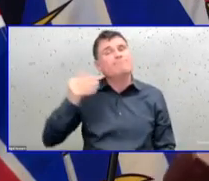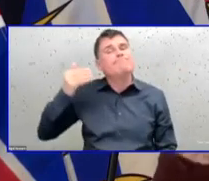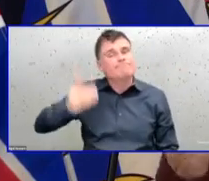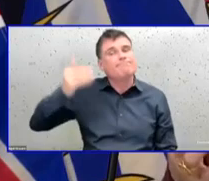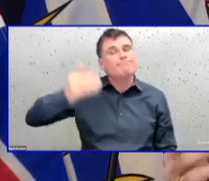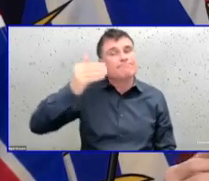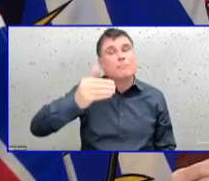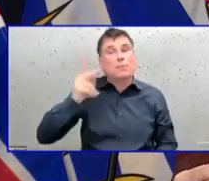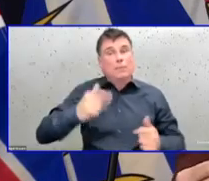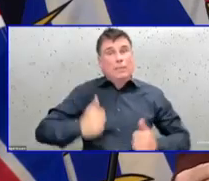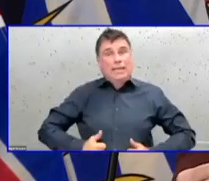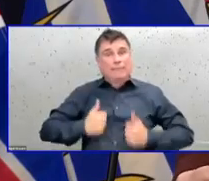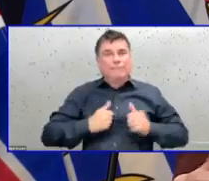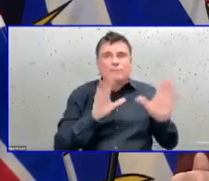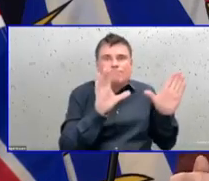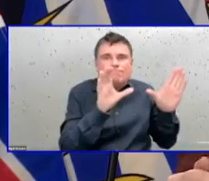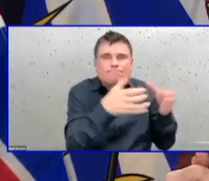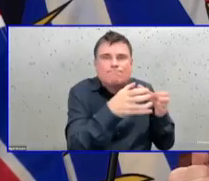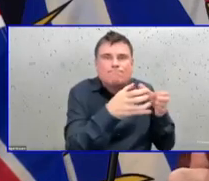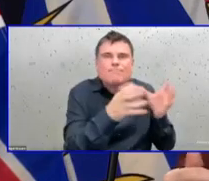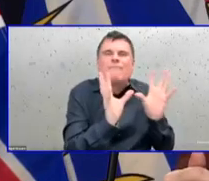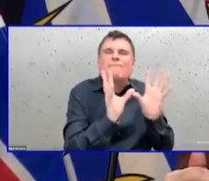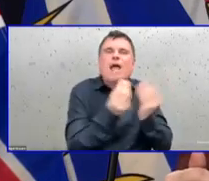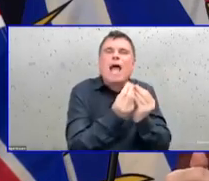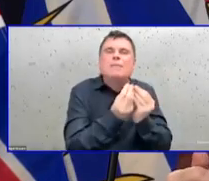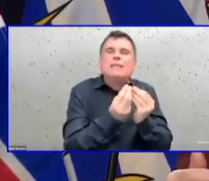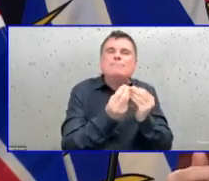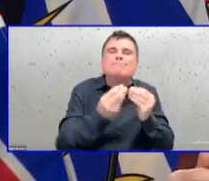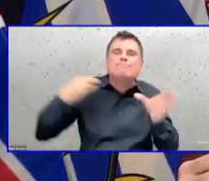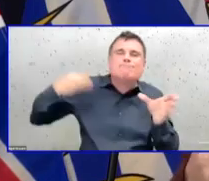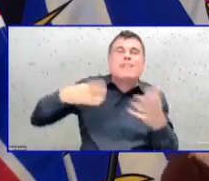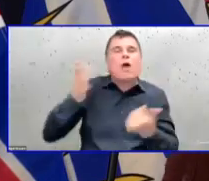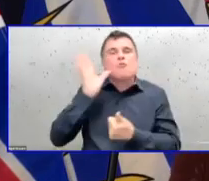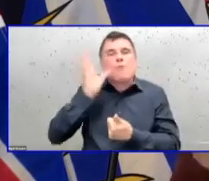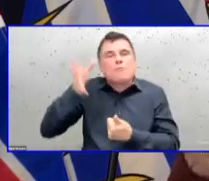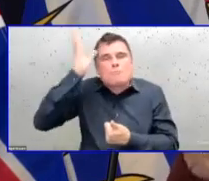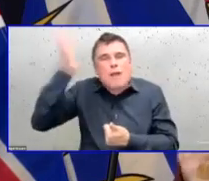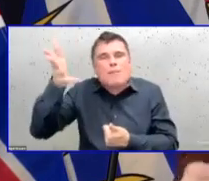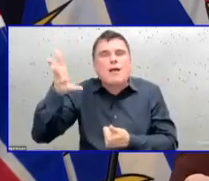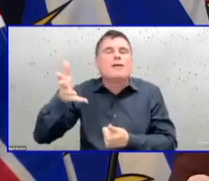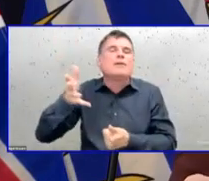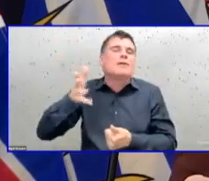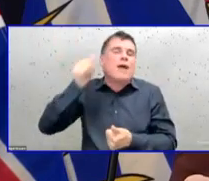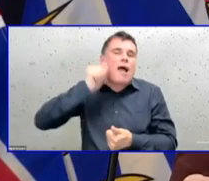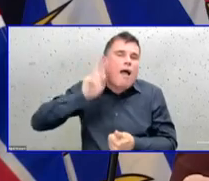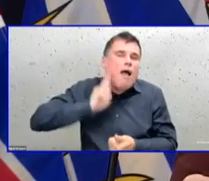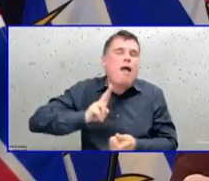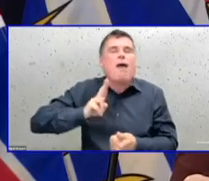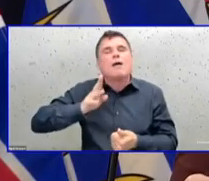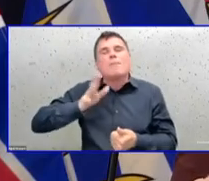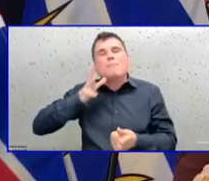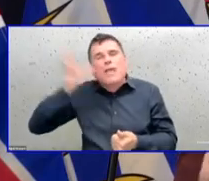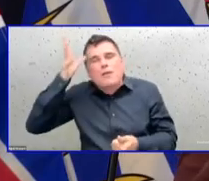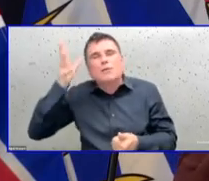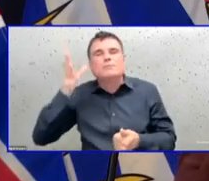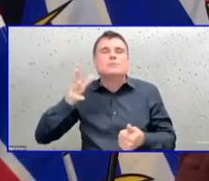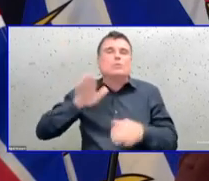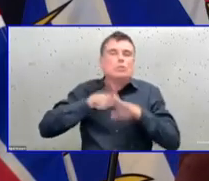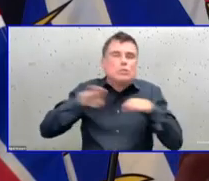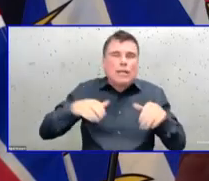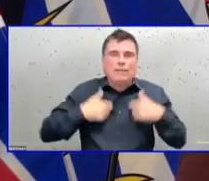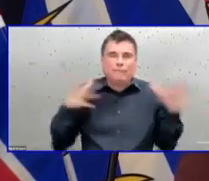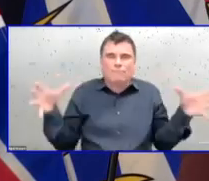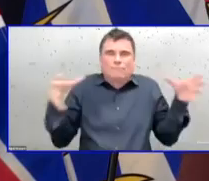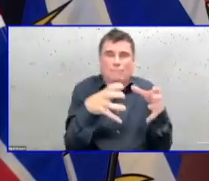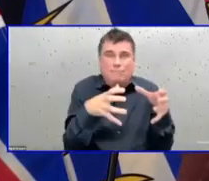effectively isolate from each other. And we have seen that in some communities where it gets into the population. We know there's